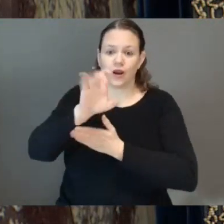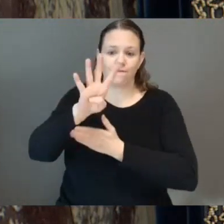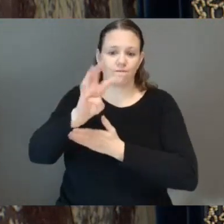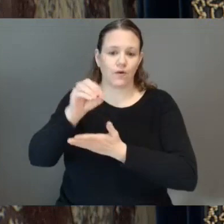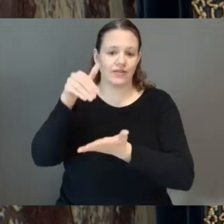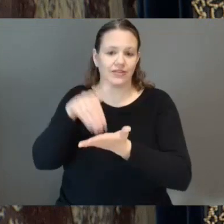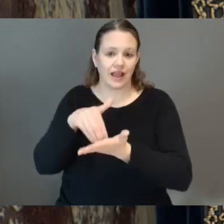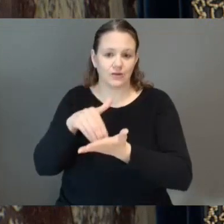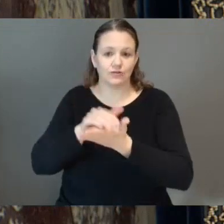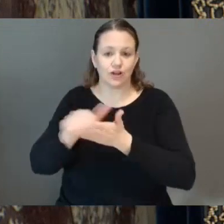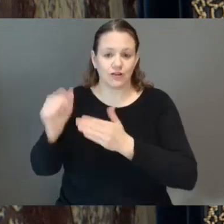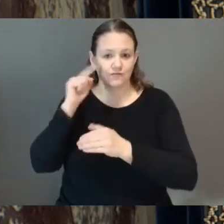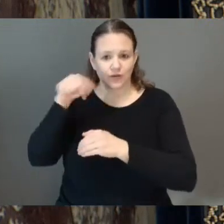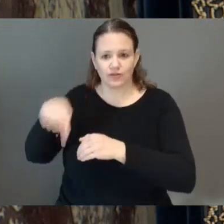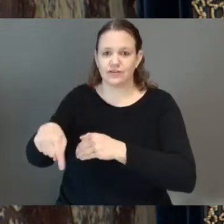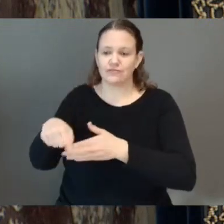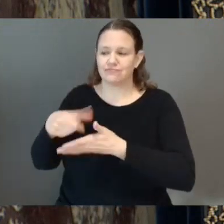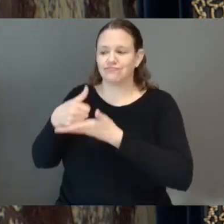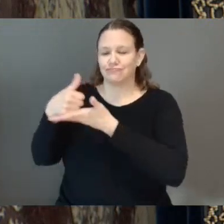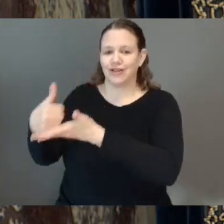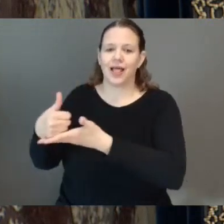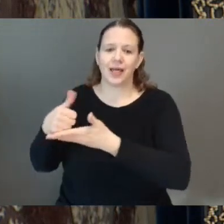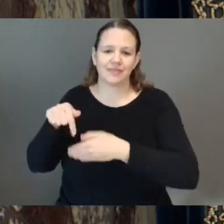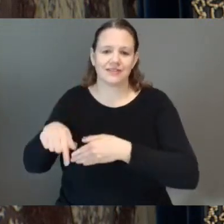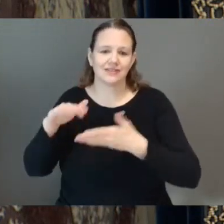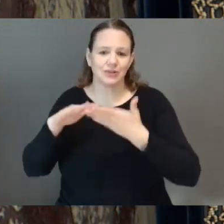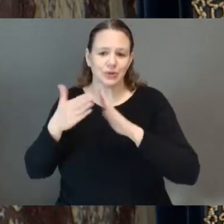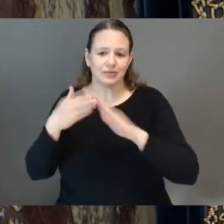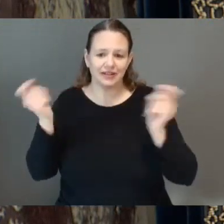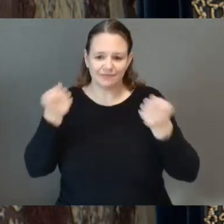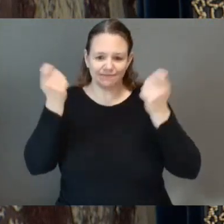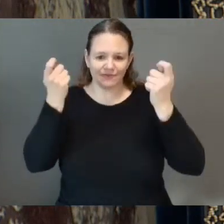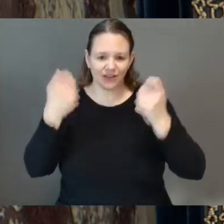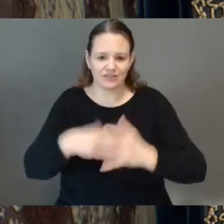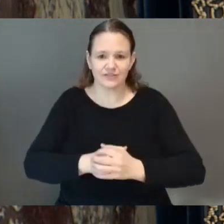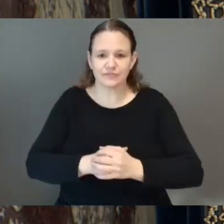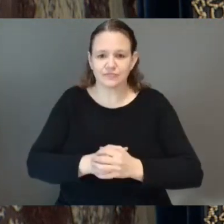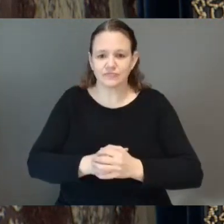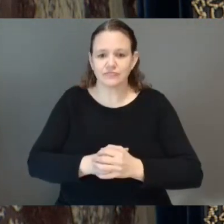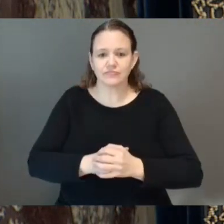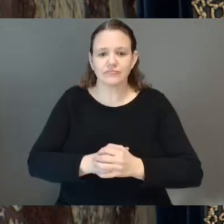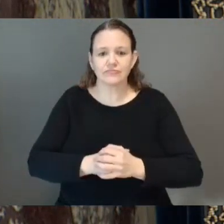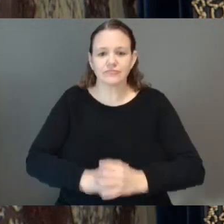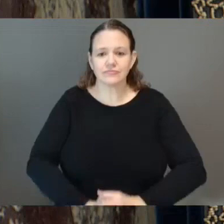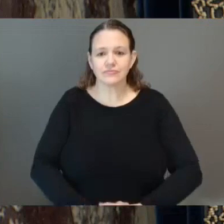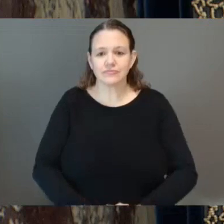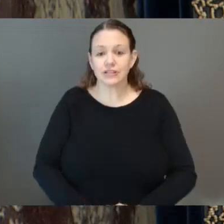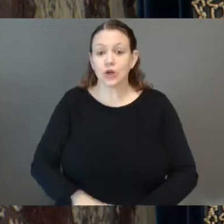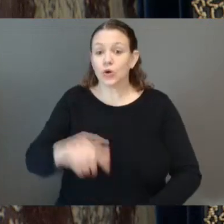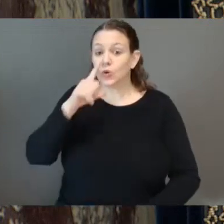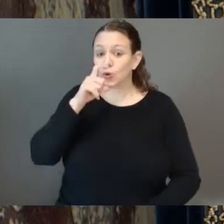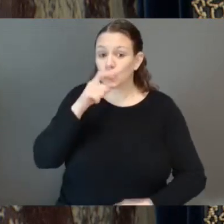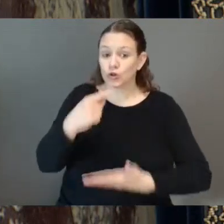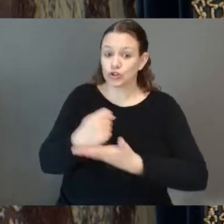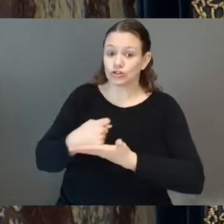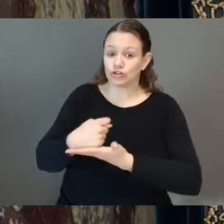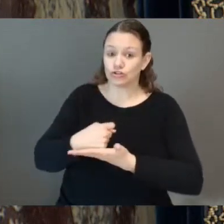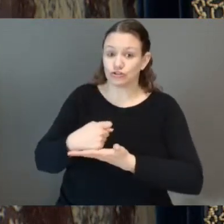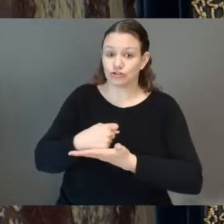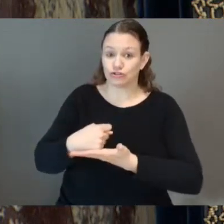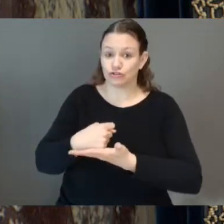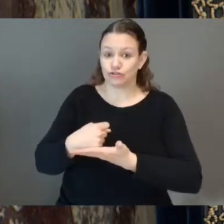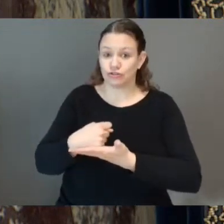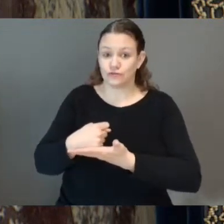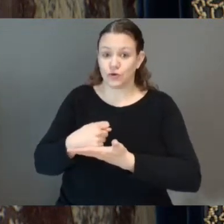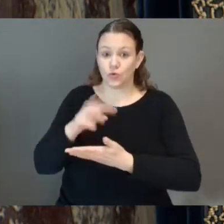I'm sure the president, Cathy Shepherd, and the treasurer, Jen Temple, were pleased when they got this funding news. So to